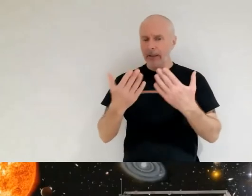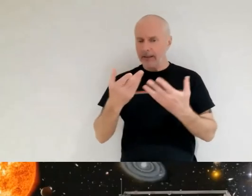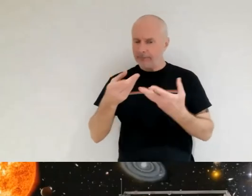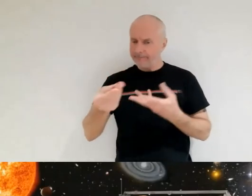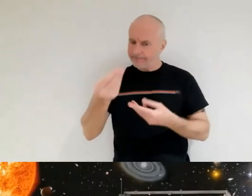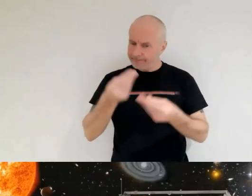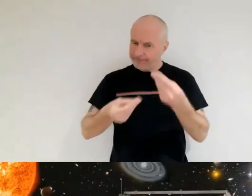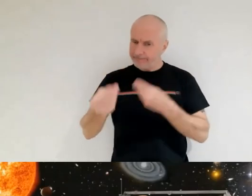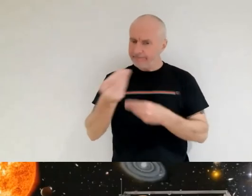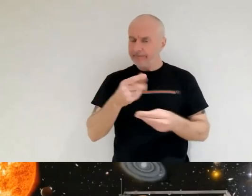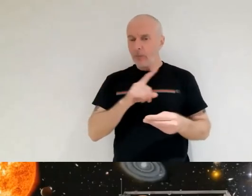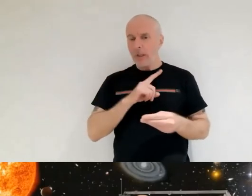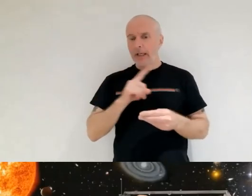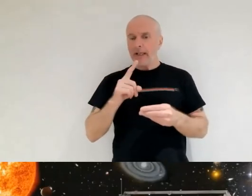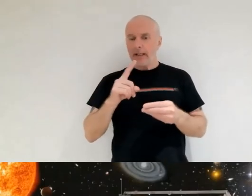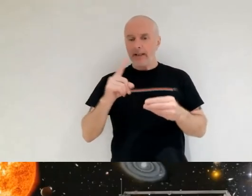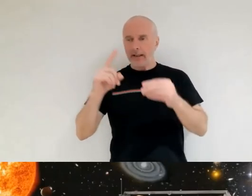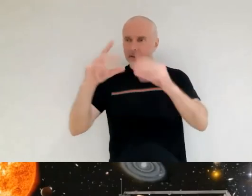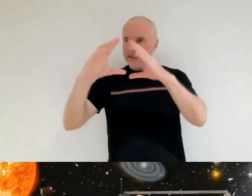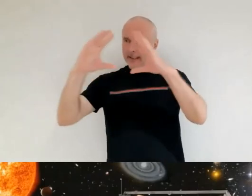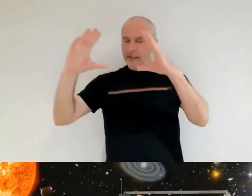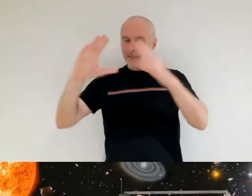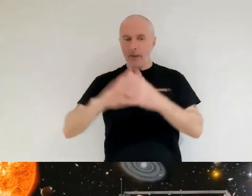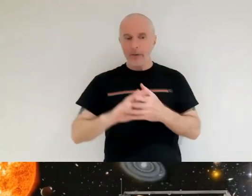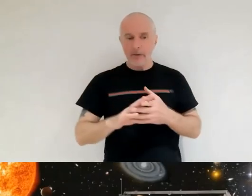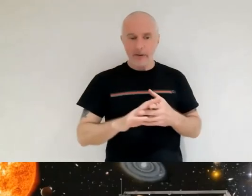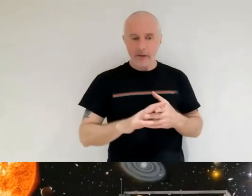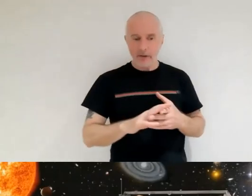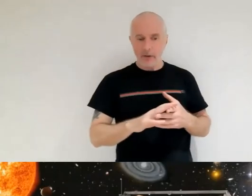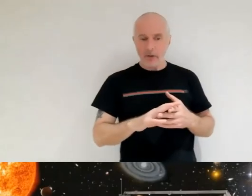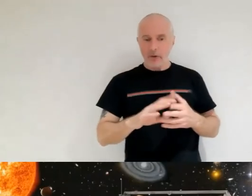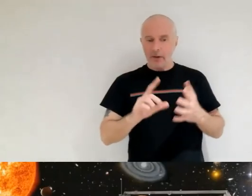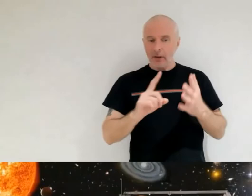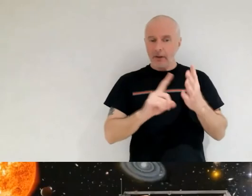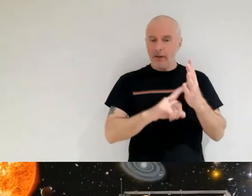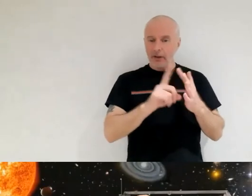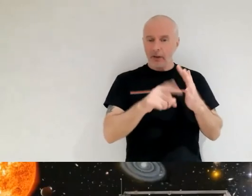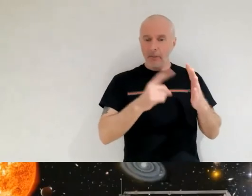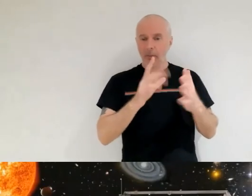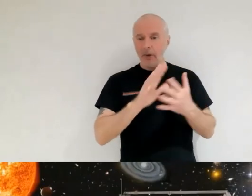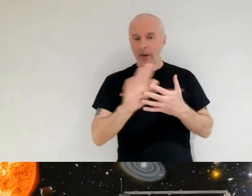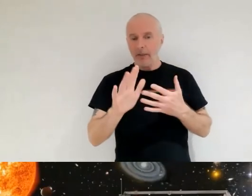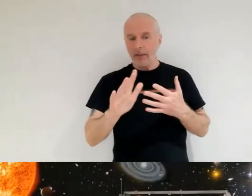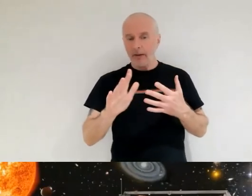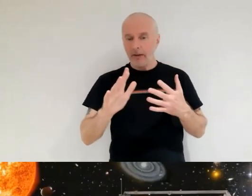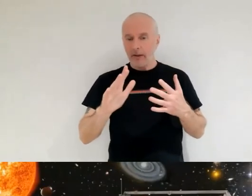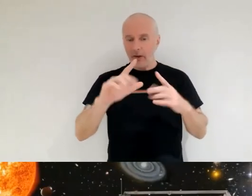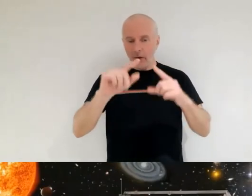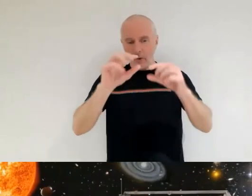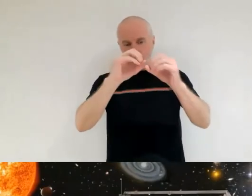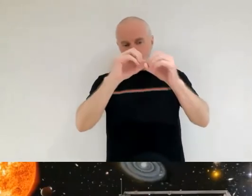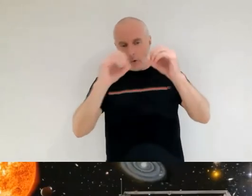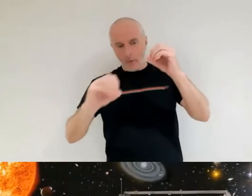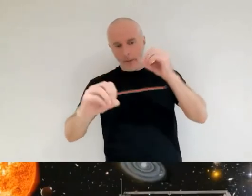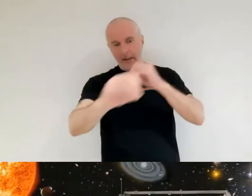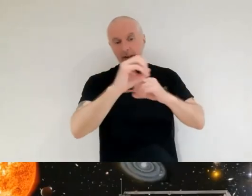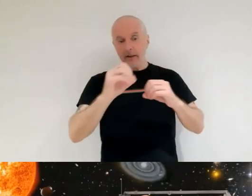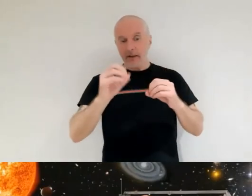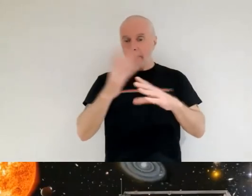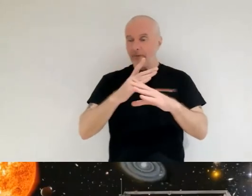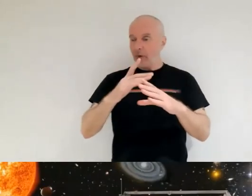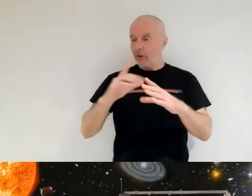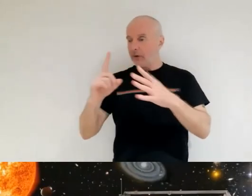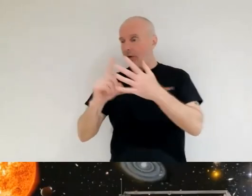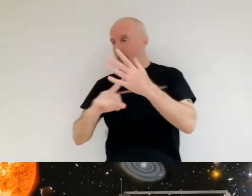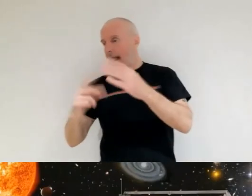could not have been deployed in a low earth orbit before moving it to l2 where problems if there were any